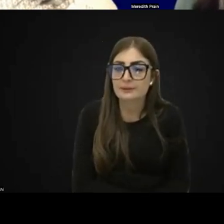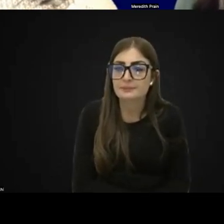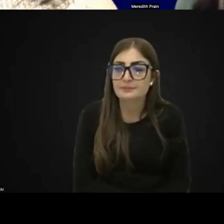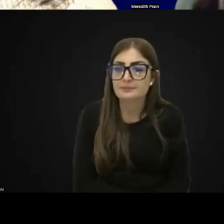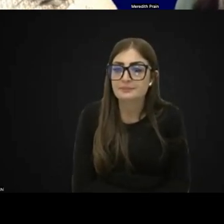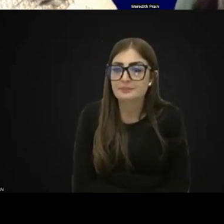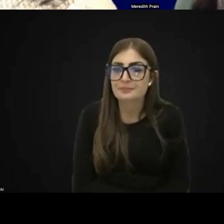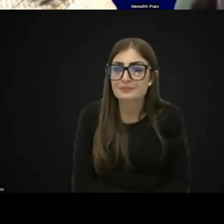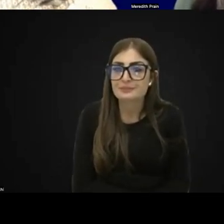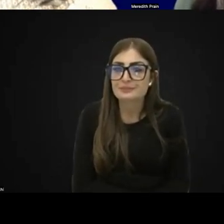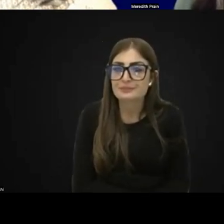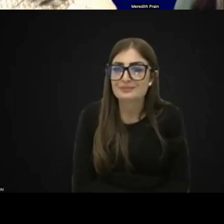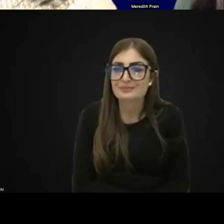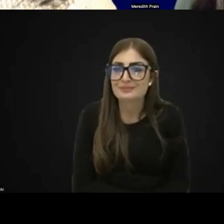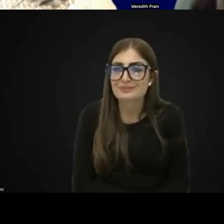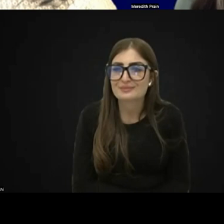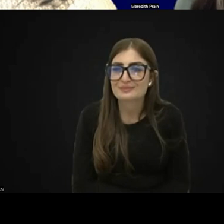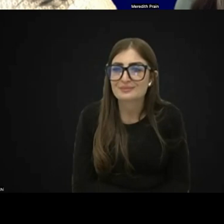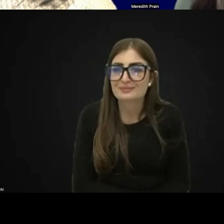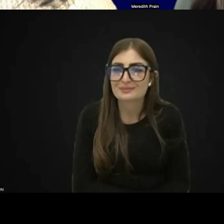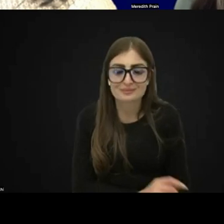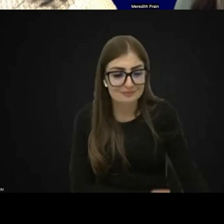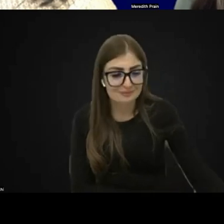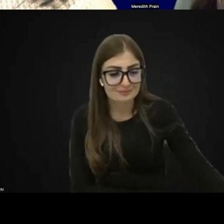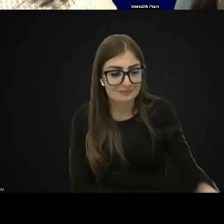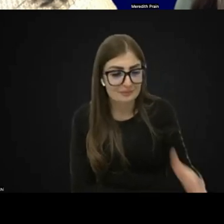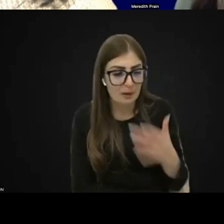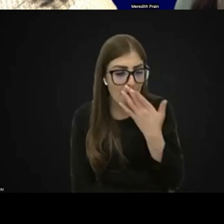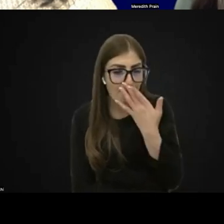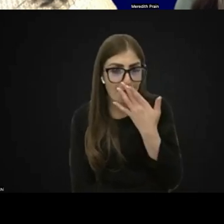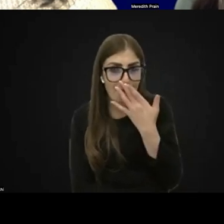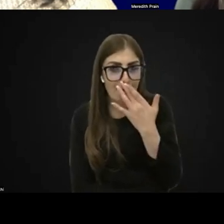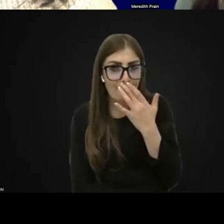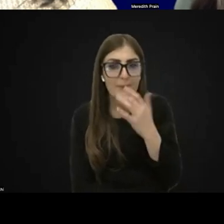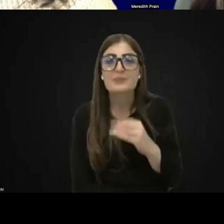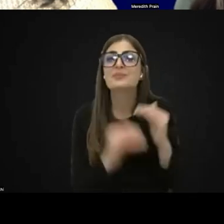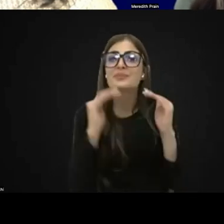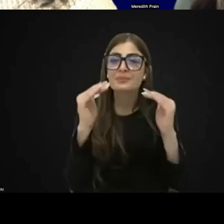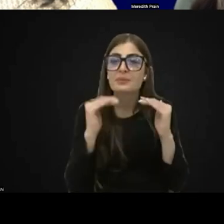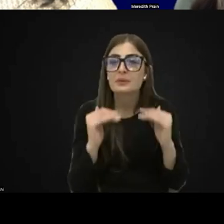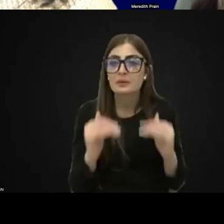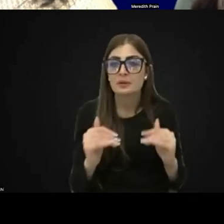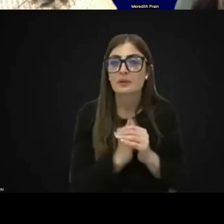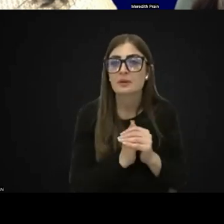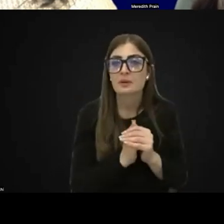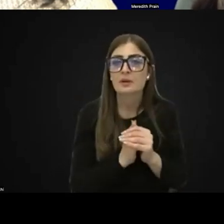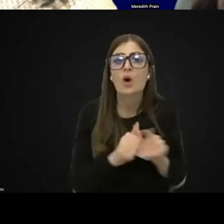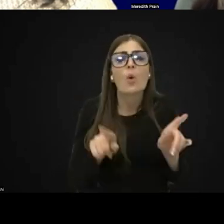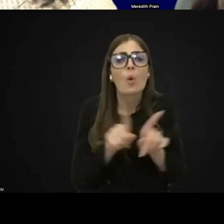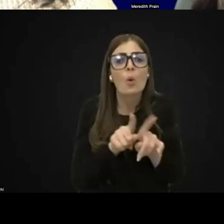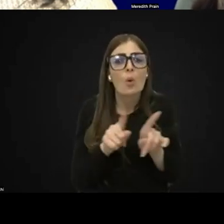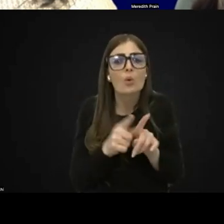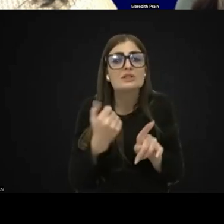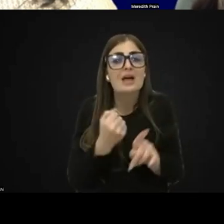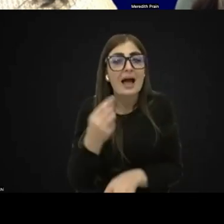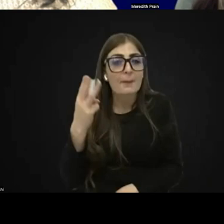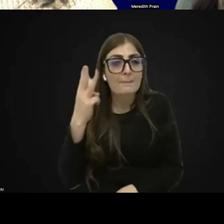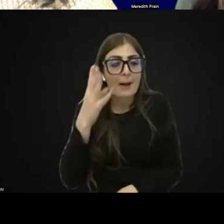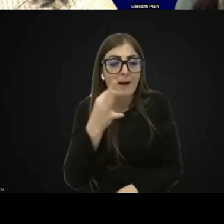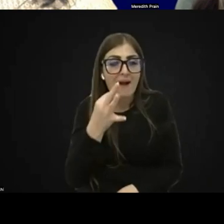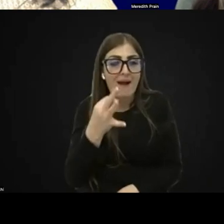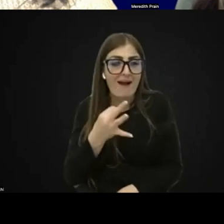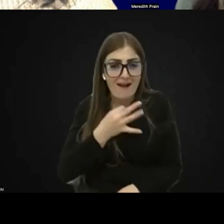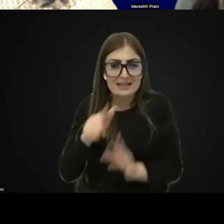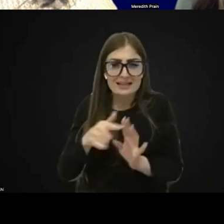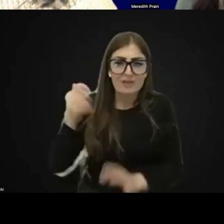Great. There's a question here following on from the light gazing question. I also had a mum ask if